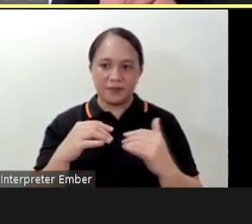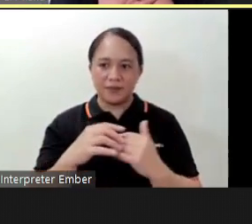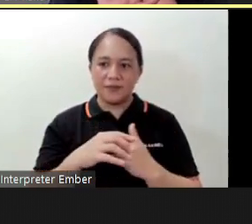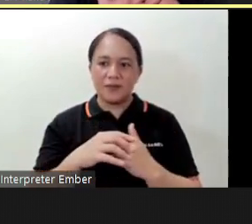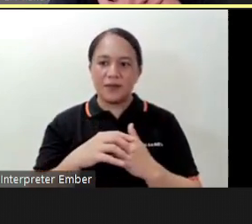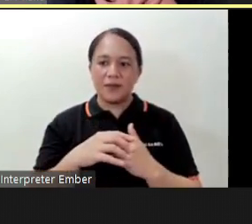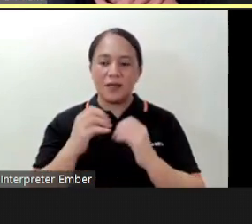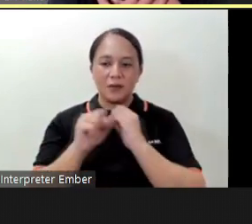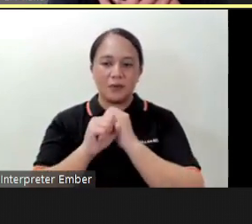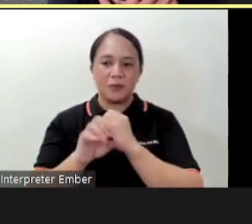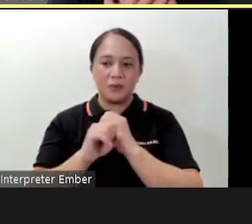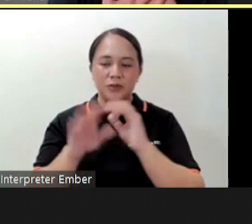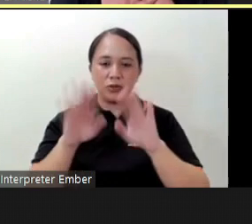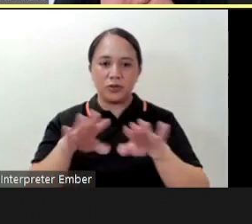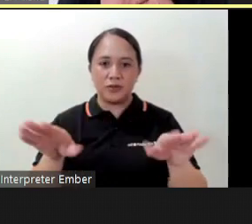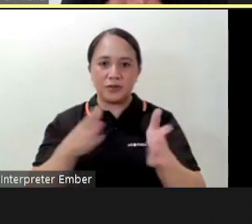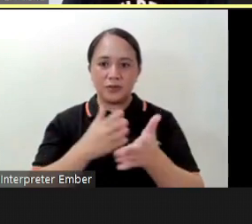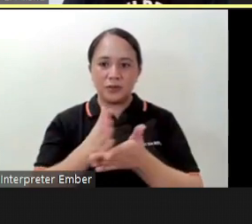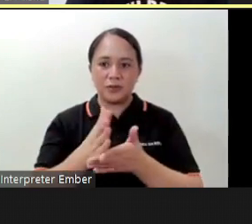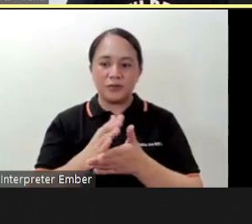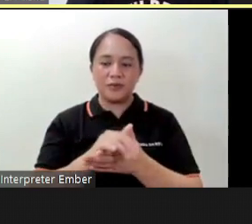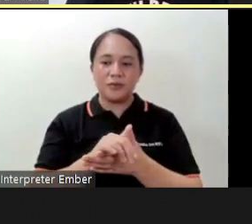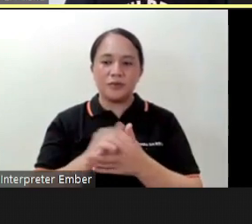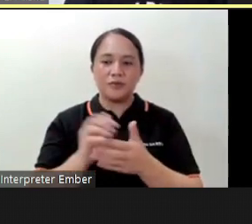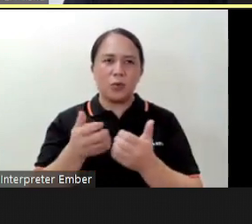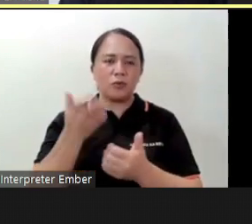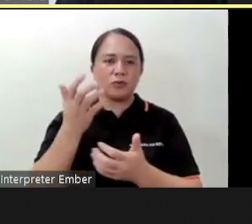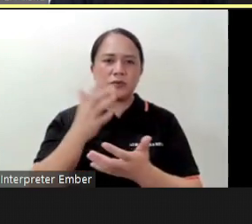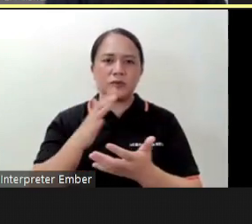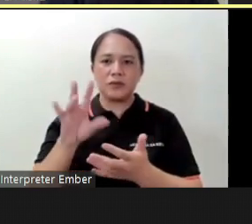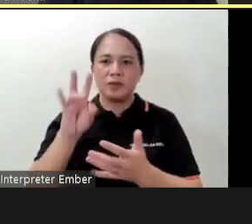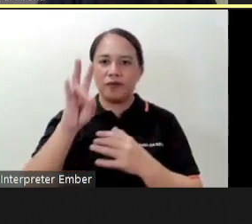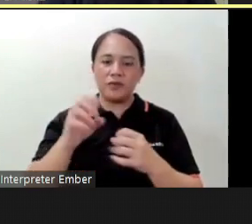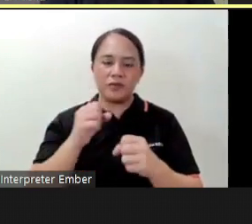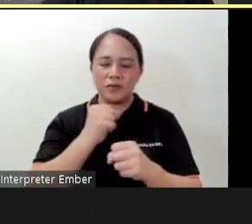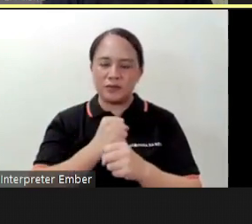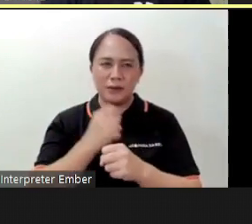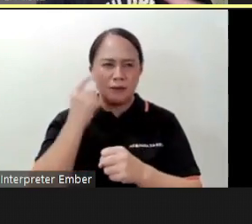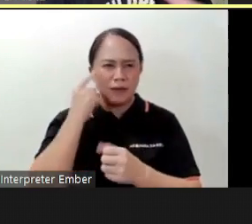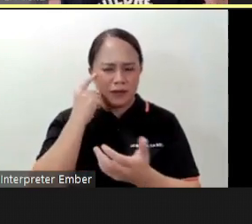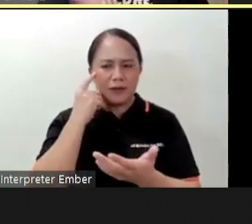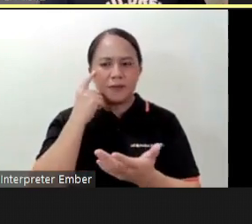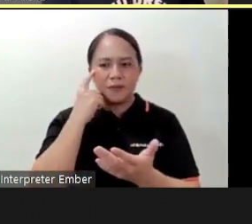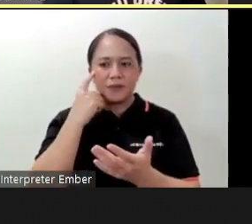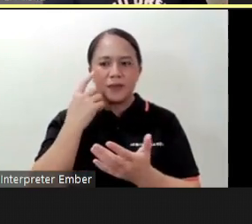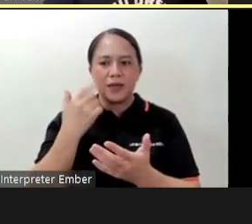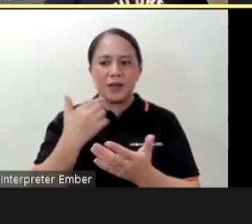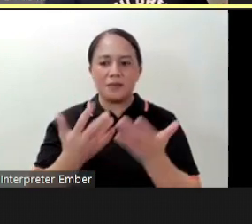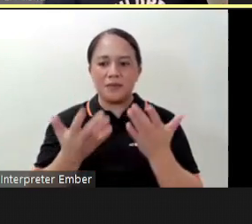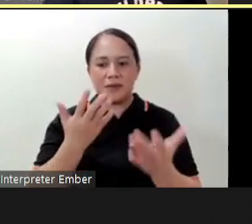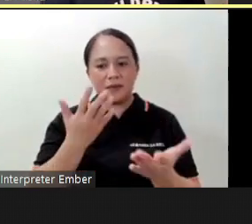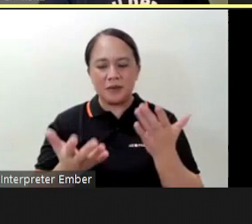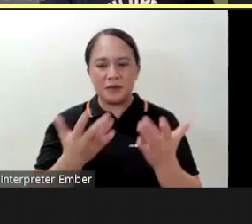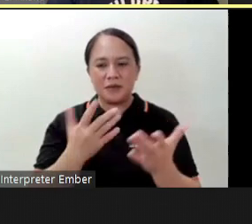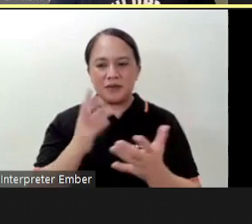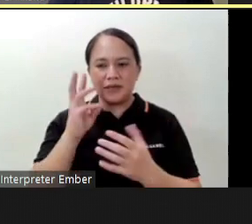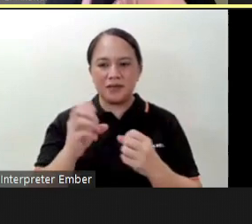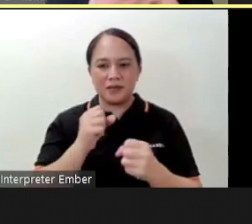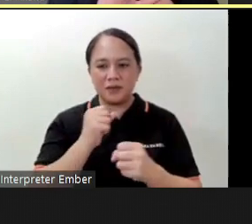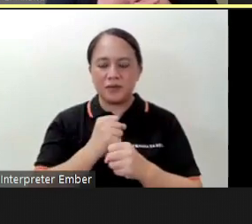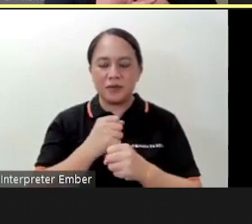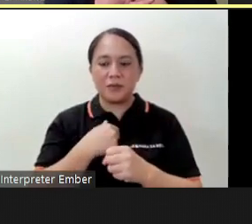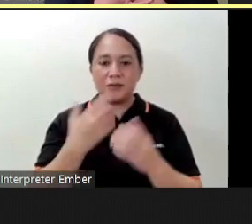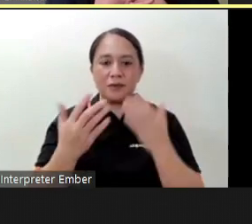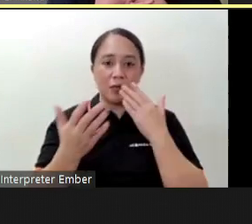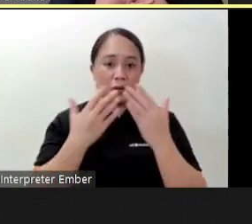advocating children's rights for almost seven years I think or maybe six years and I know